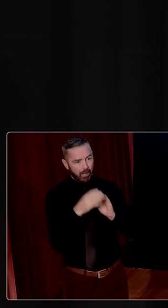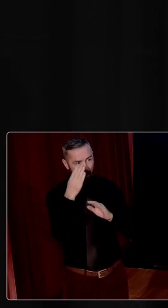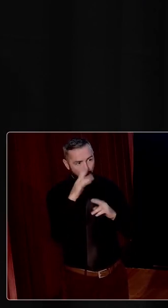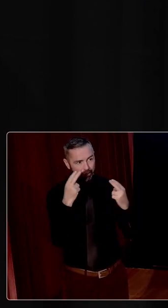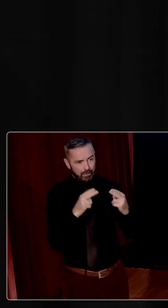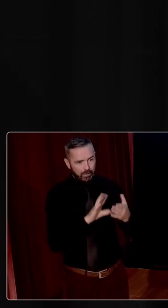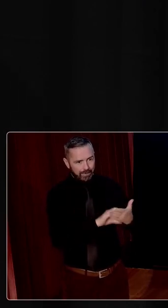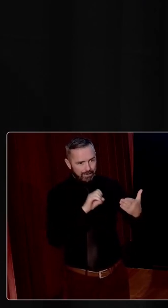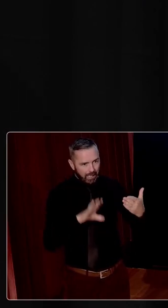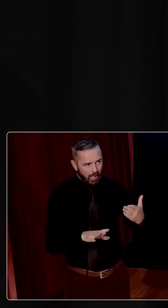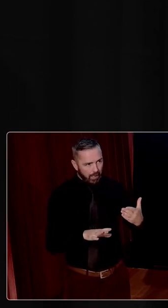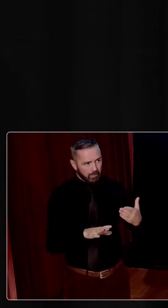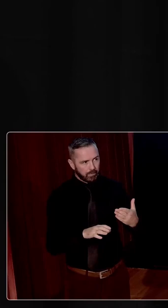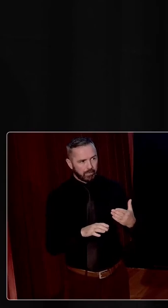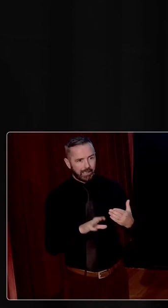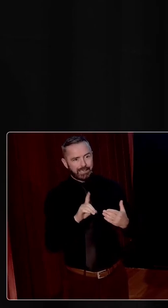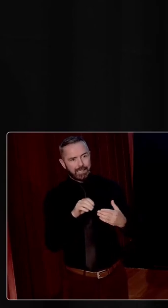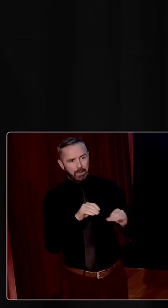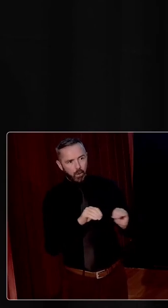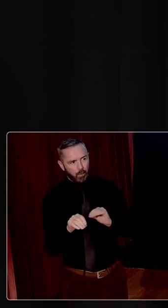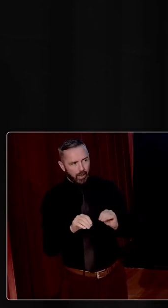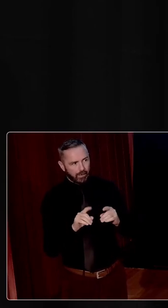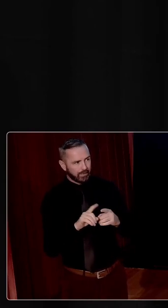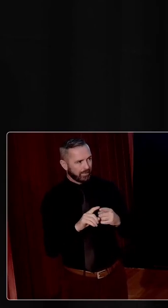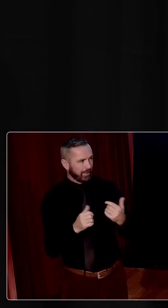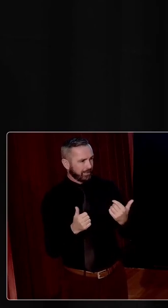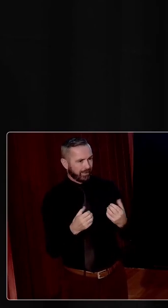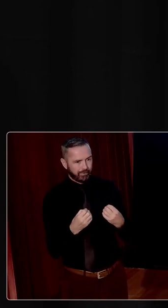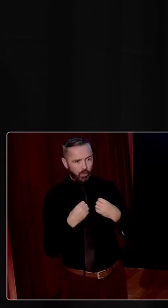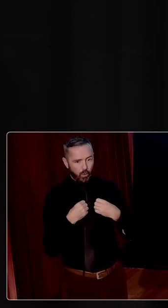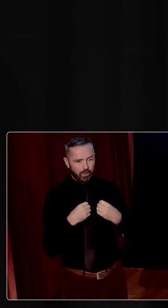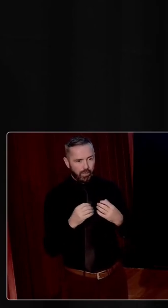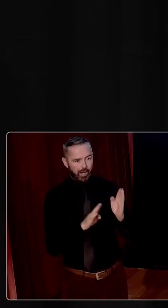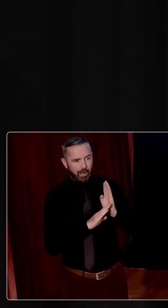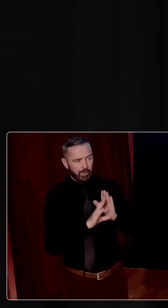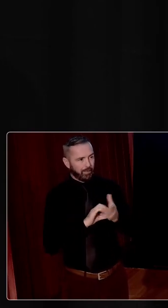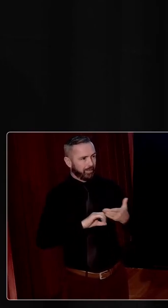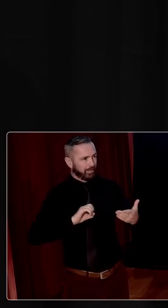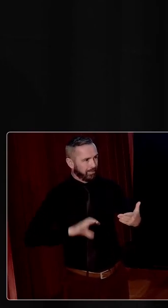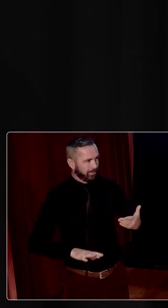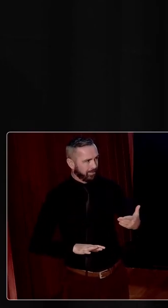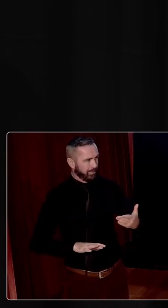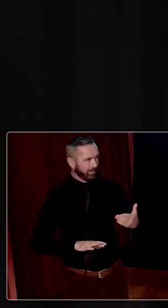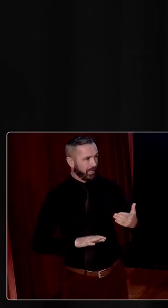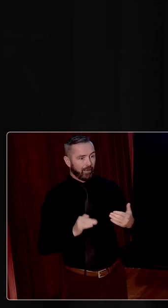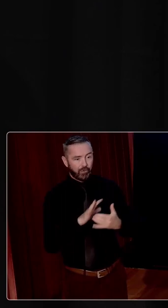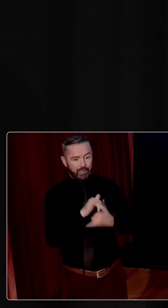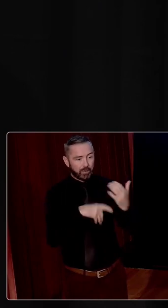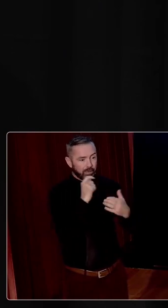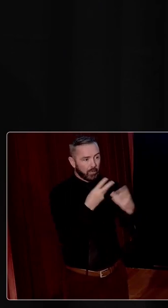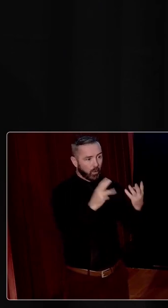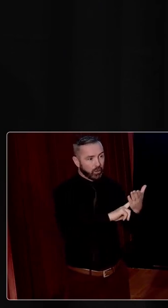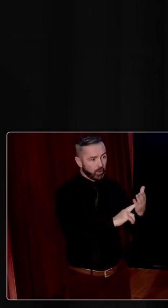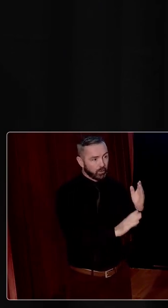demobilise and reintegrate its own army. 1924, they realise we have spent 10 years telling these guys to use guns and